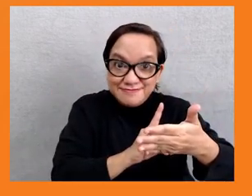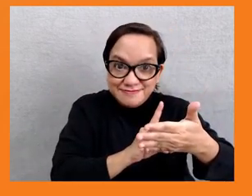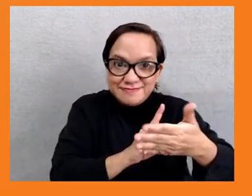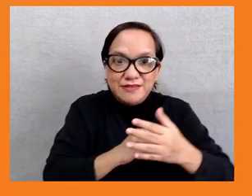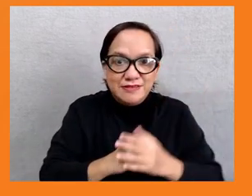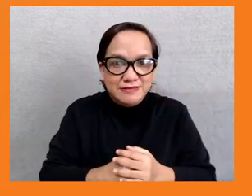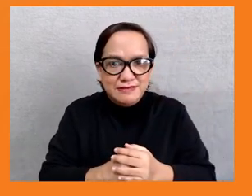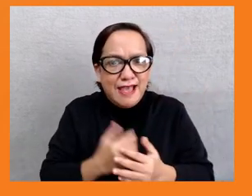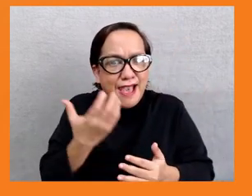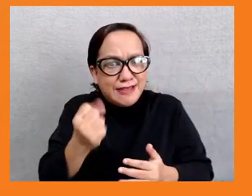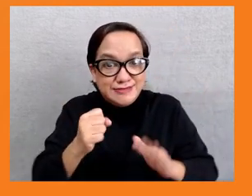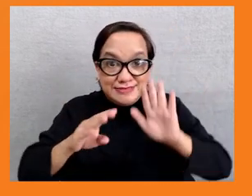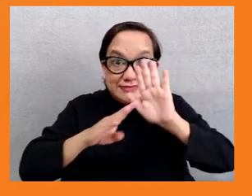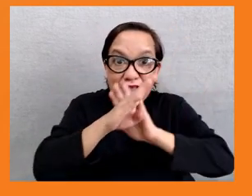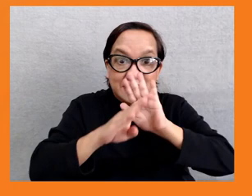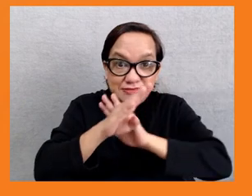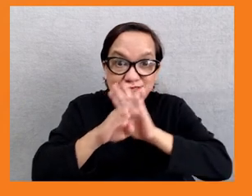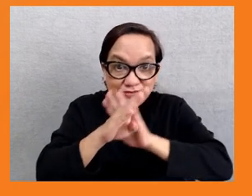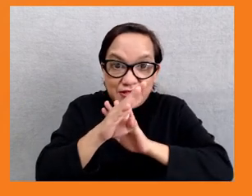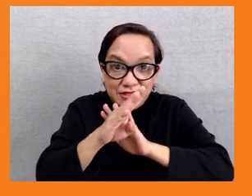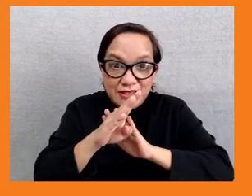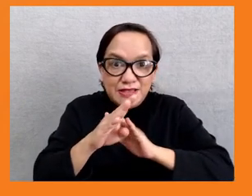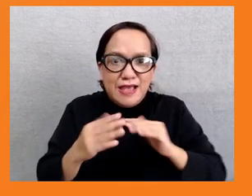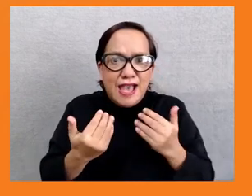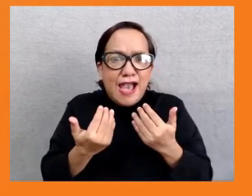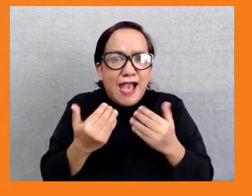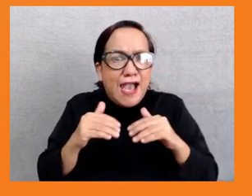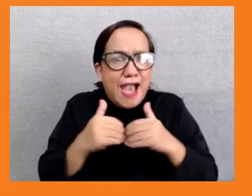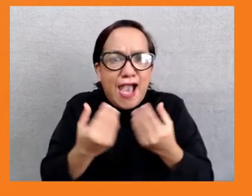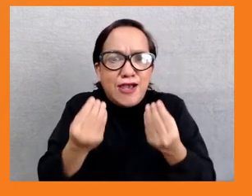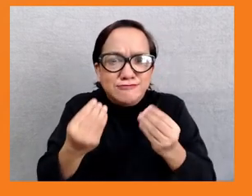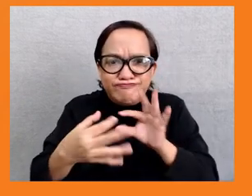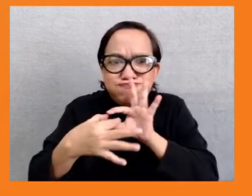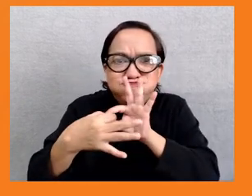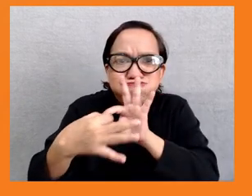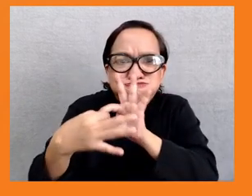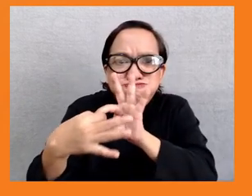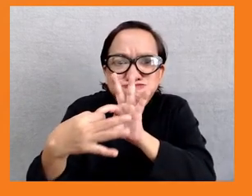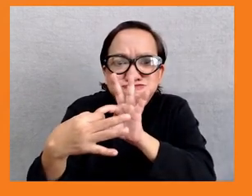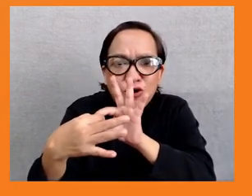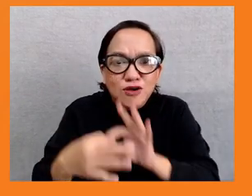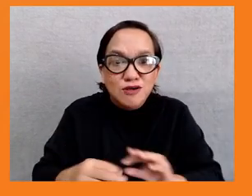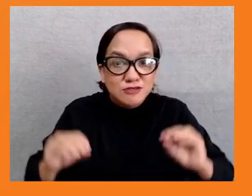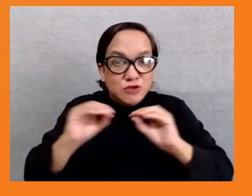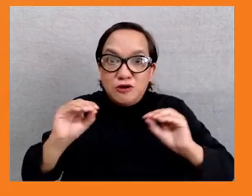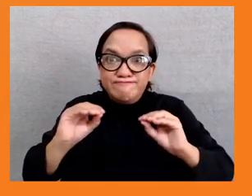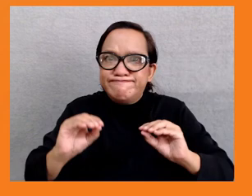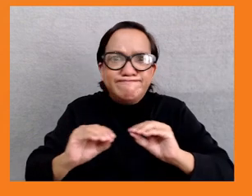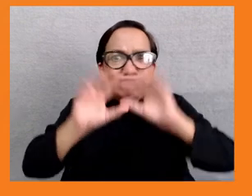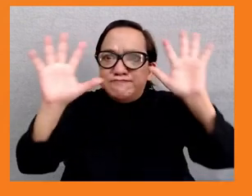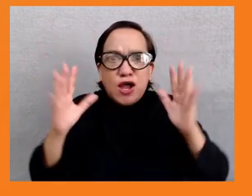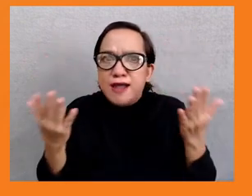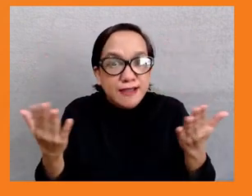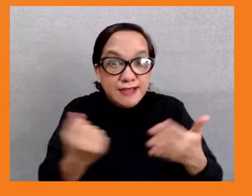we felt the need to connect more and like to create these opportunities to connect and effectively work together to address such complex and